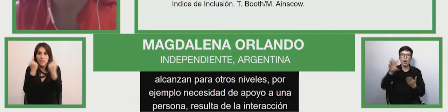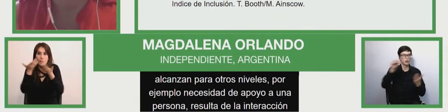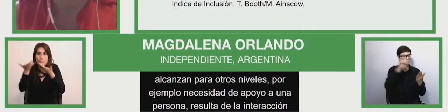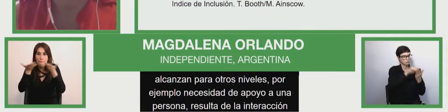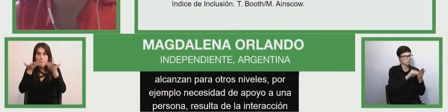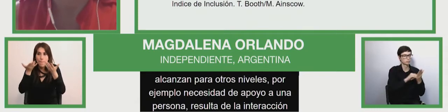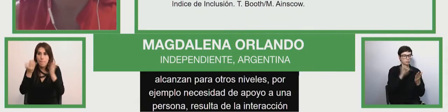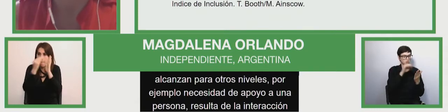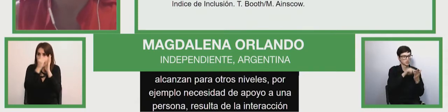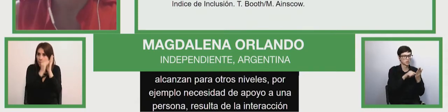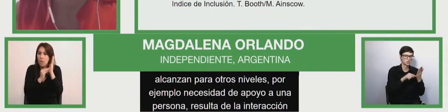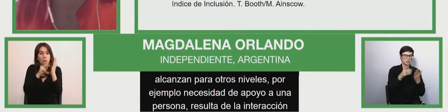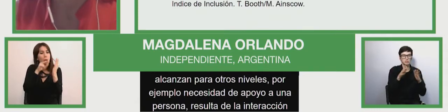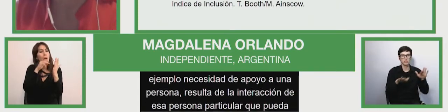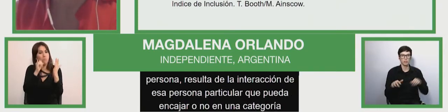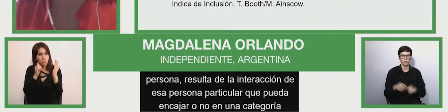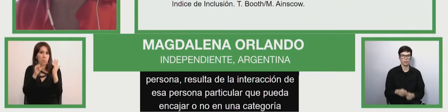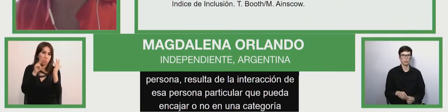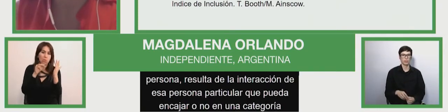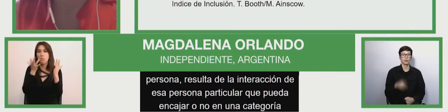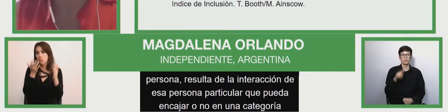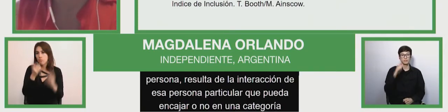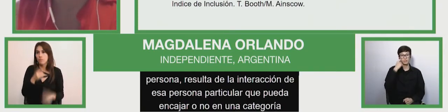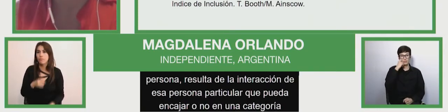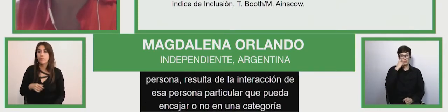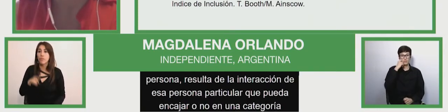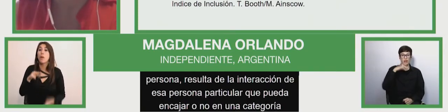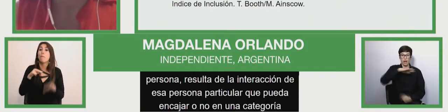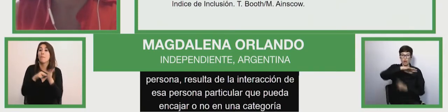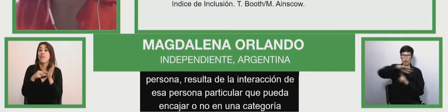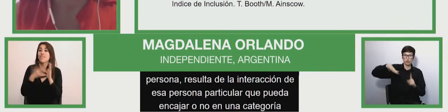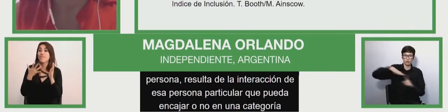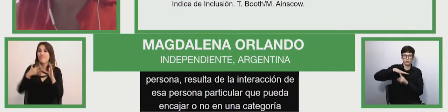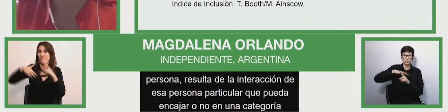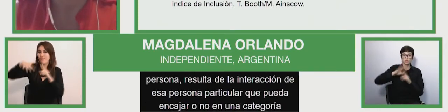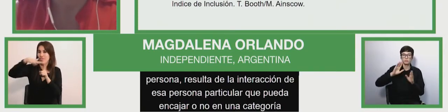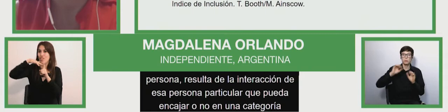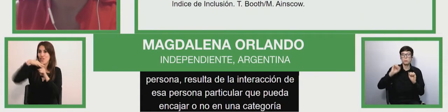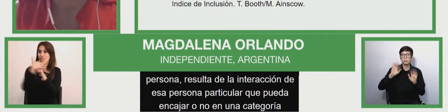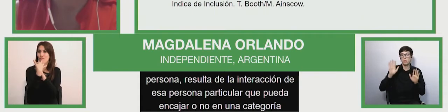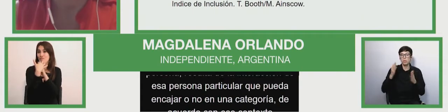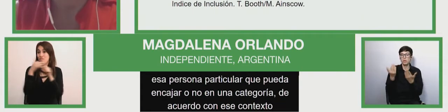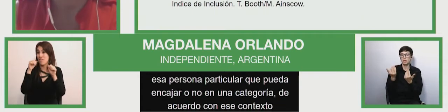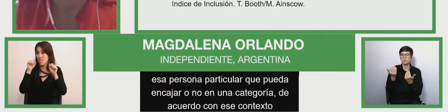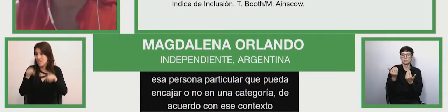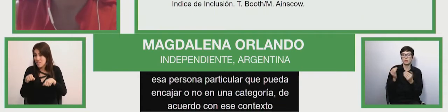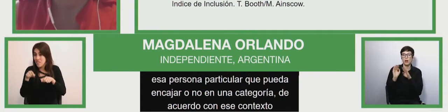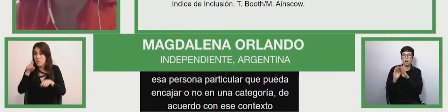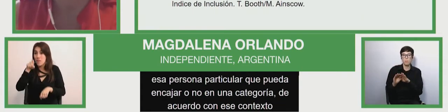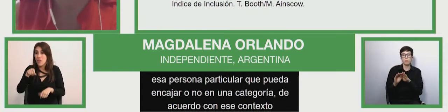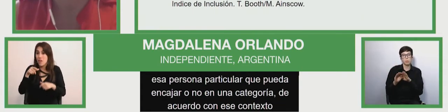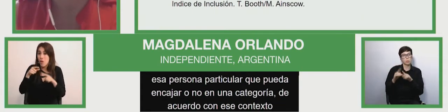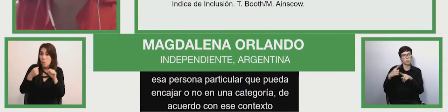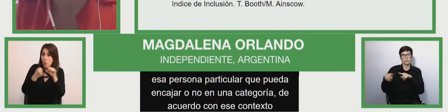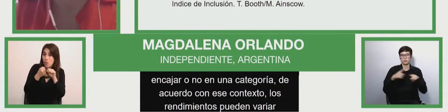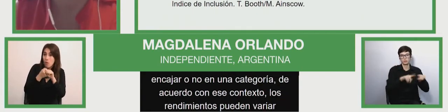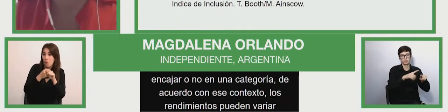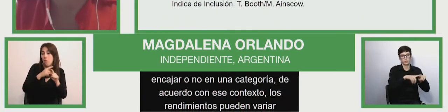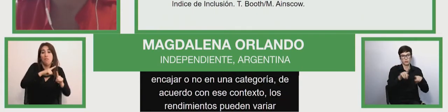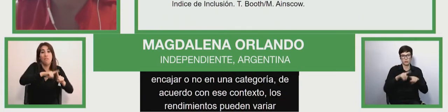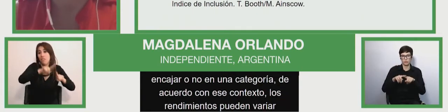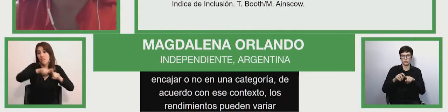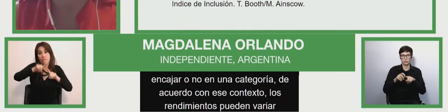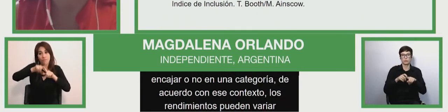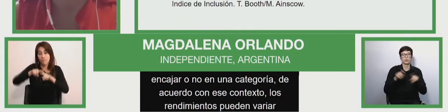uh in accordance to how the context are the requirements of support can vary and it's very clear in the context of